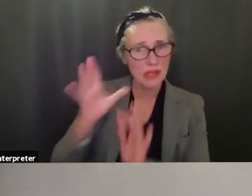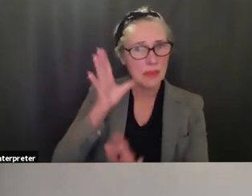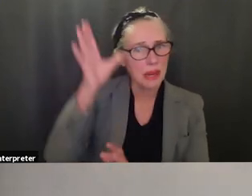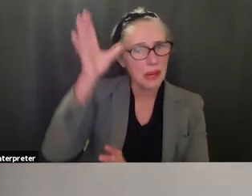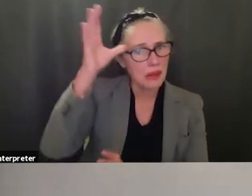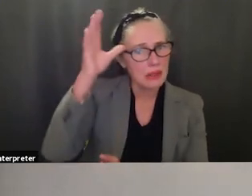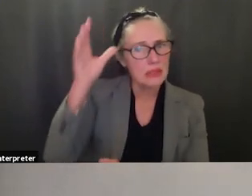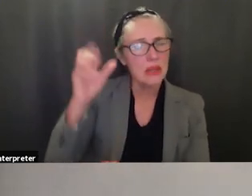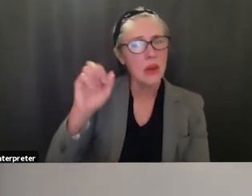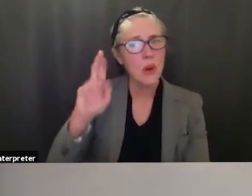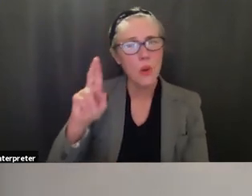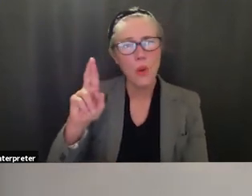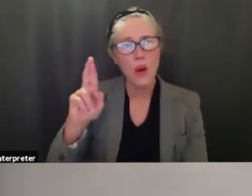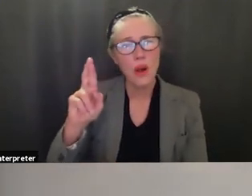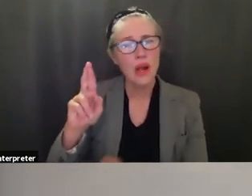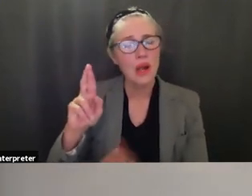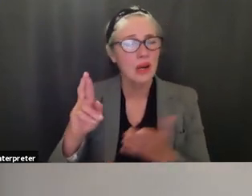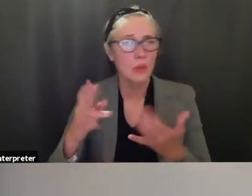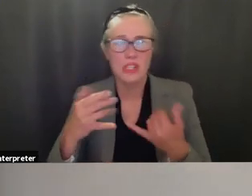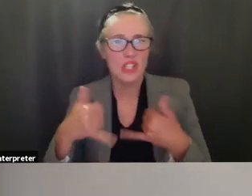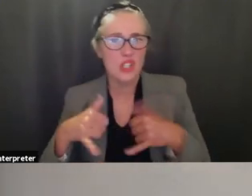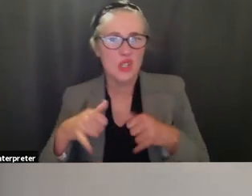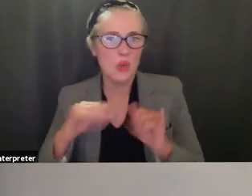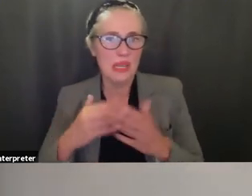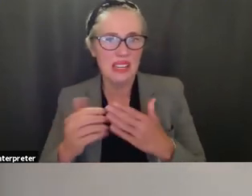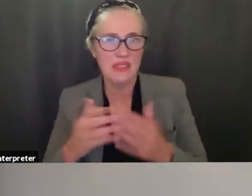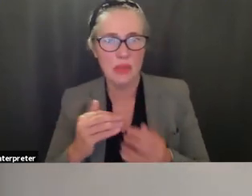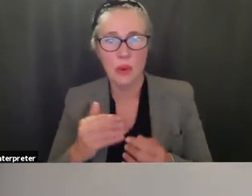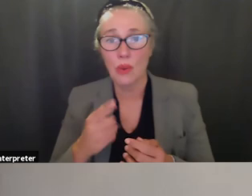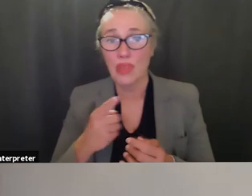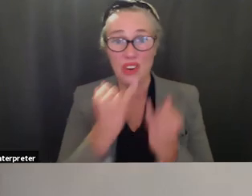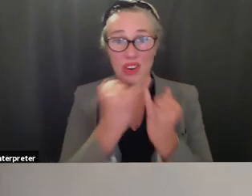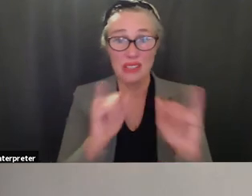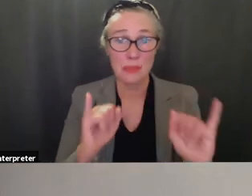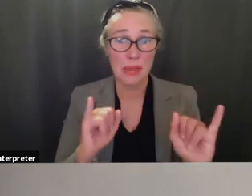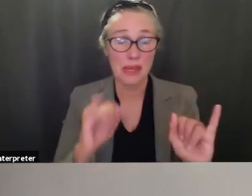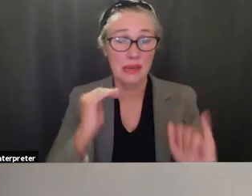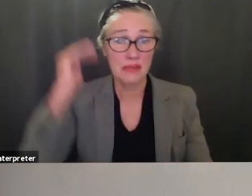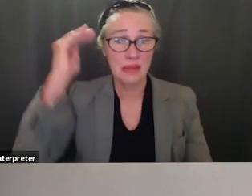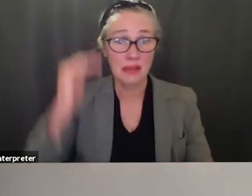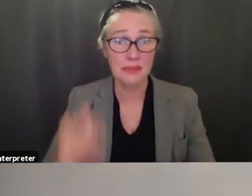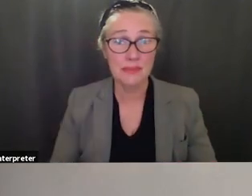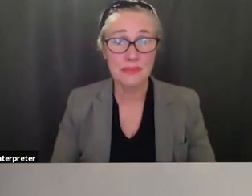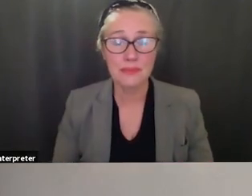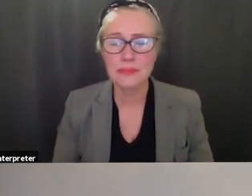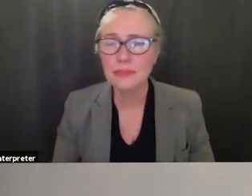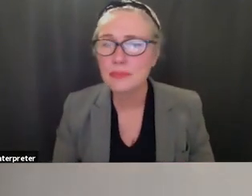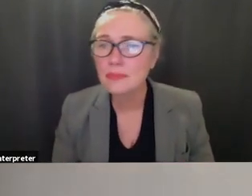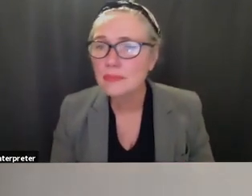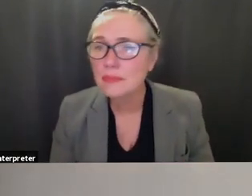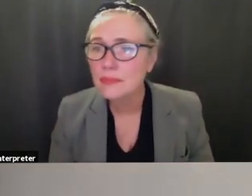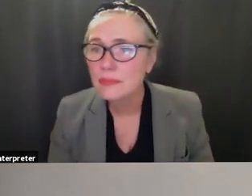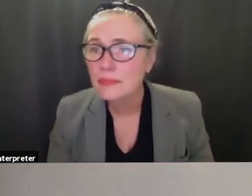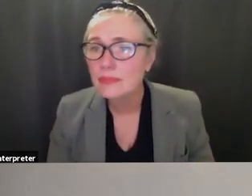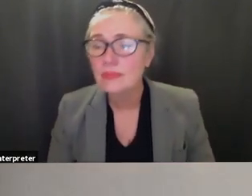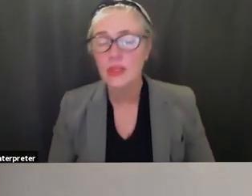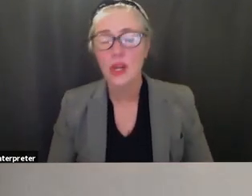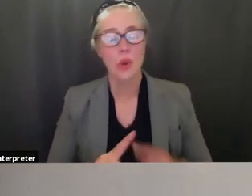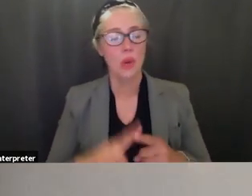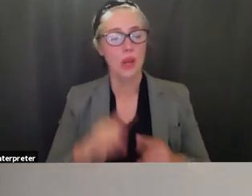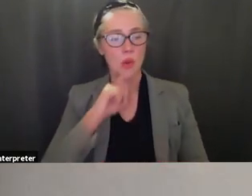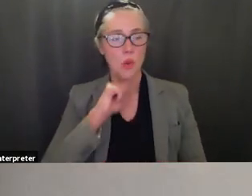a part of the process that we do it even if they can um with 18 year olds